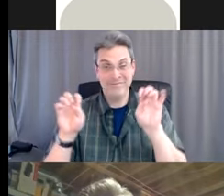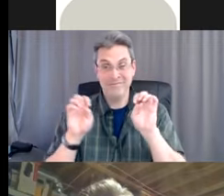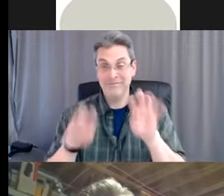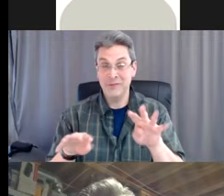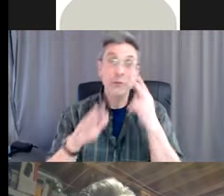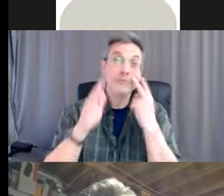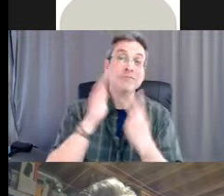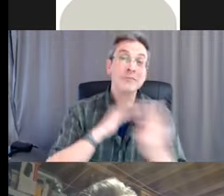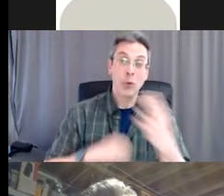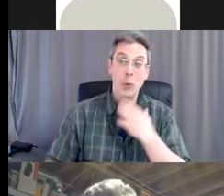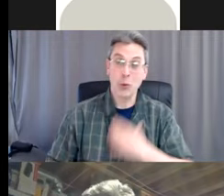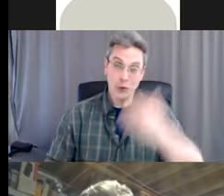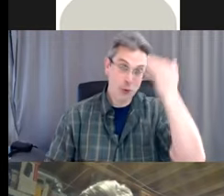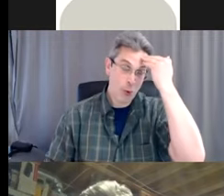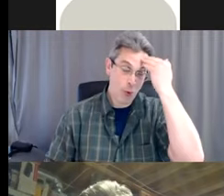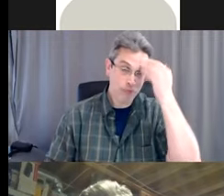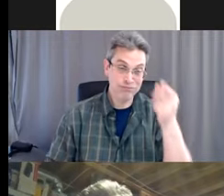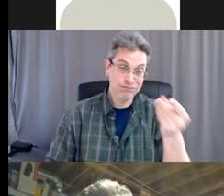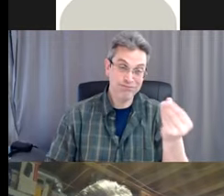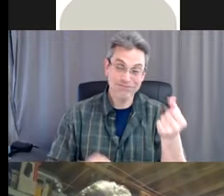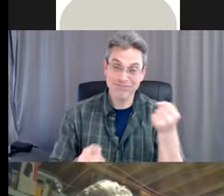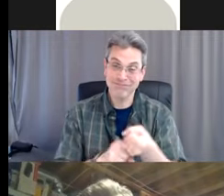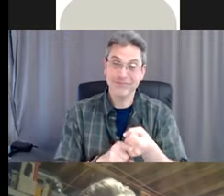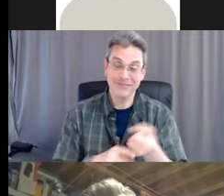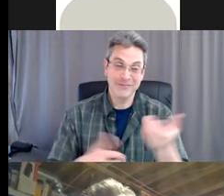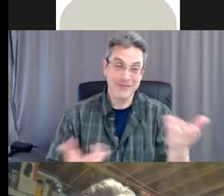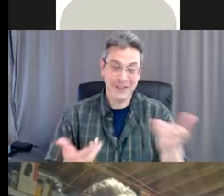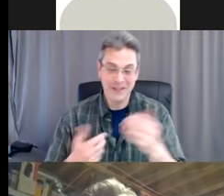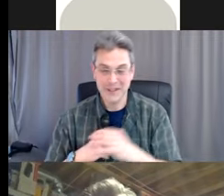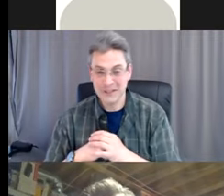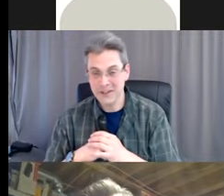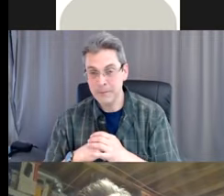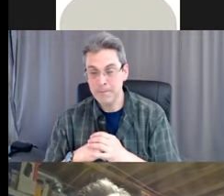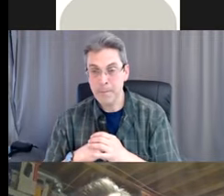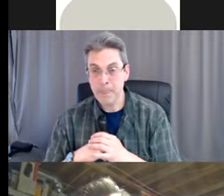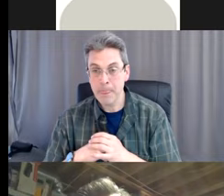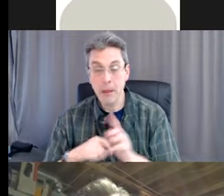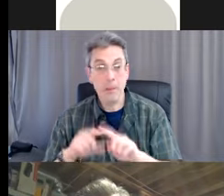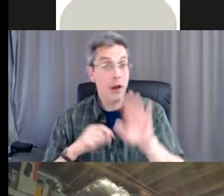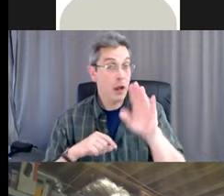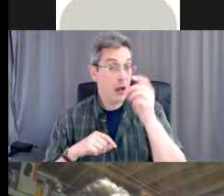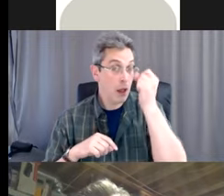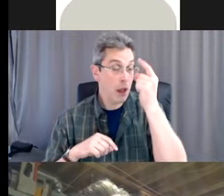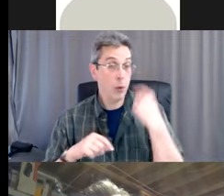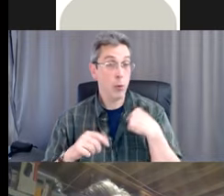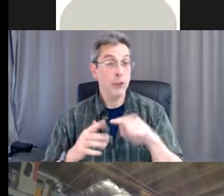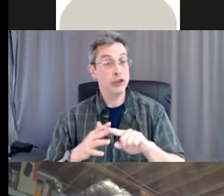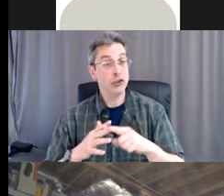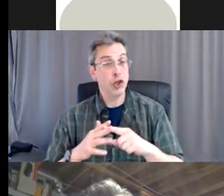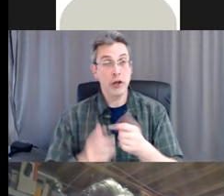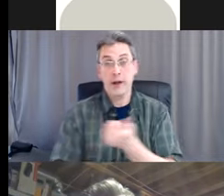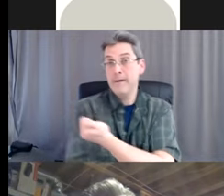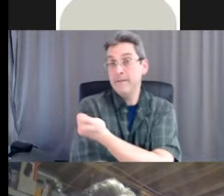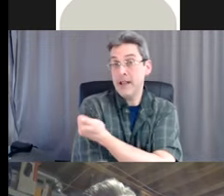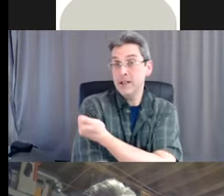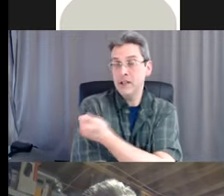Sadly, I mean, in the research I've been doing. And remember, we've only been vaccinating since January. So in the